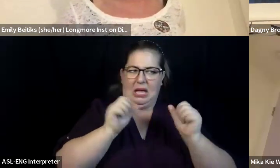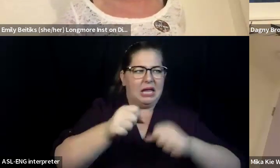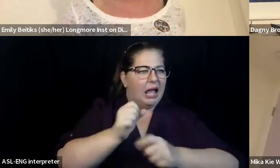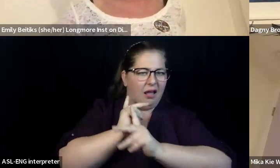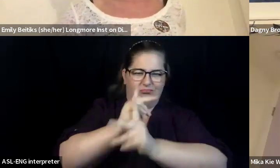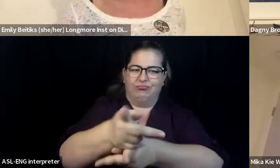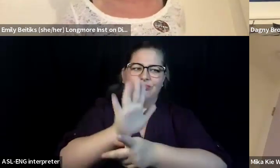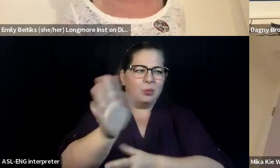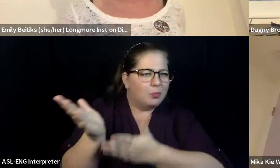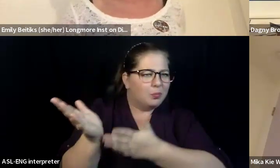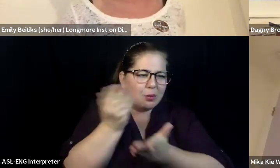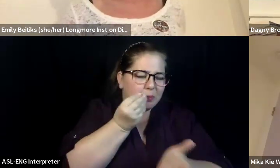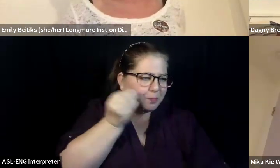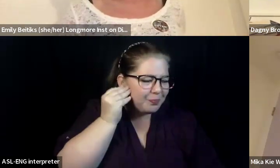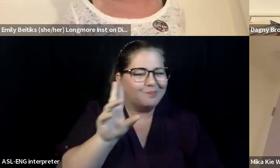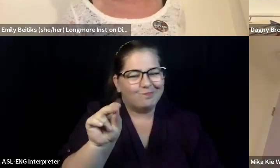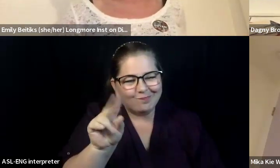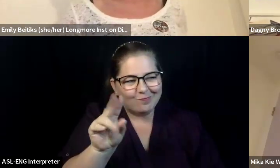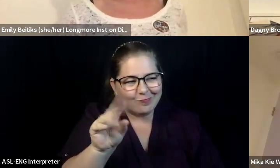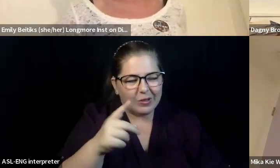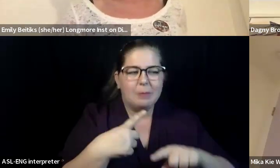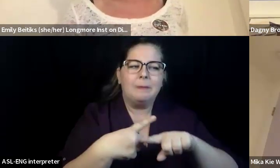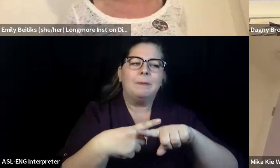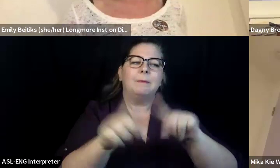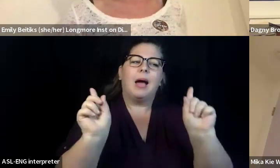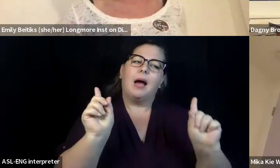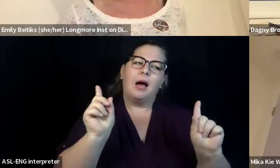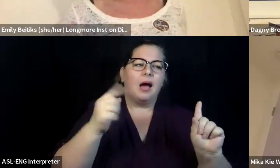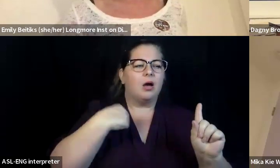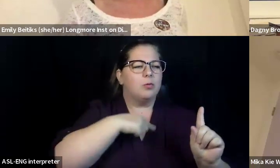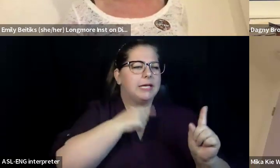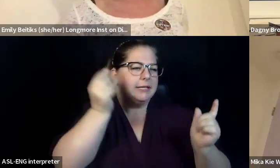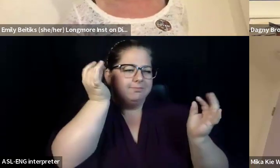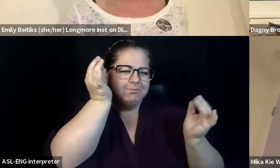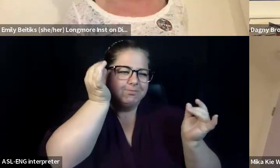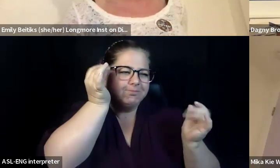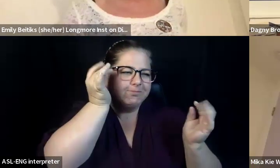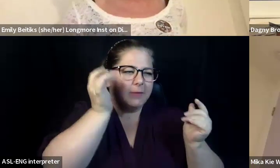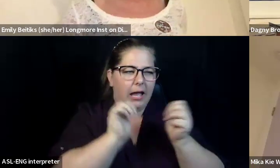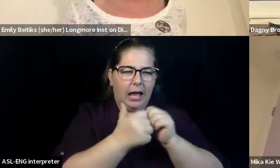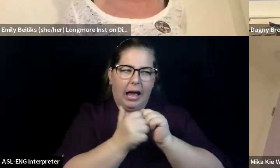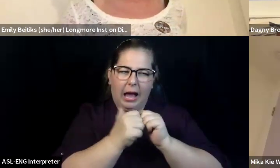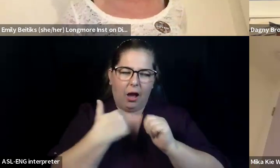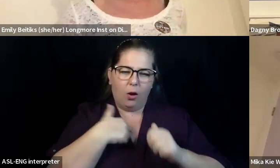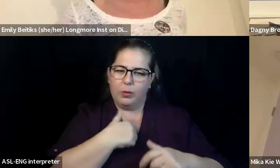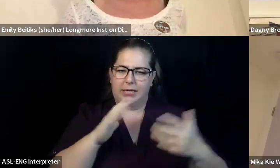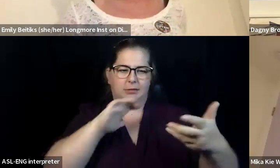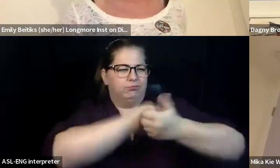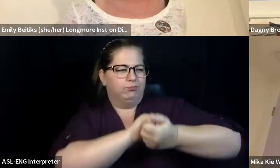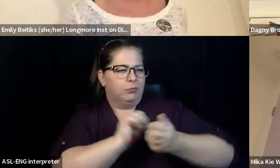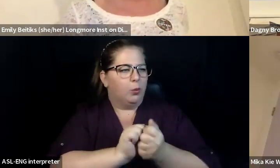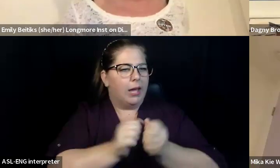we also are, uh, developing ideas of how to work with the public library, which is just so close. Um, so that's a real